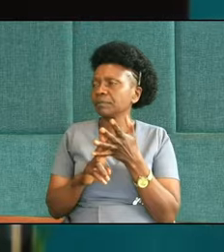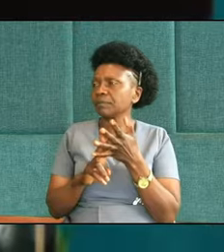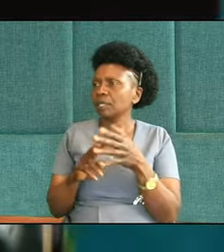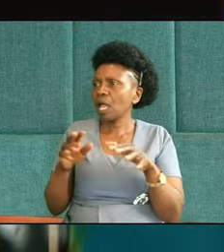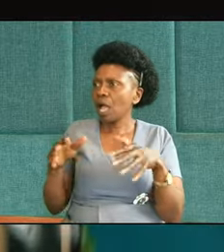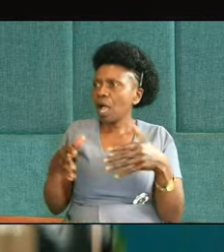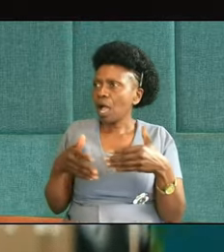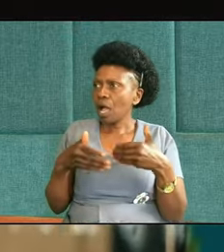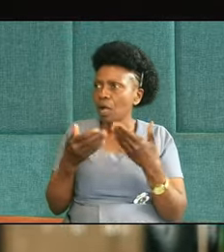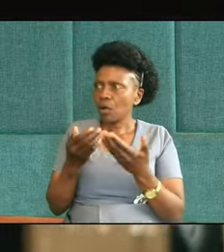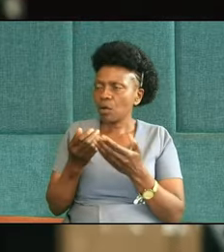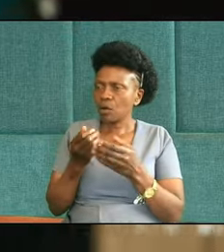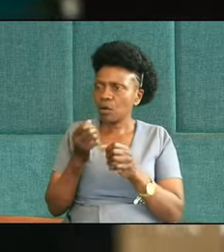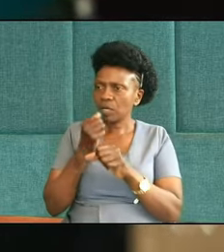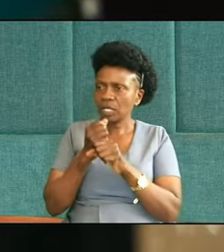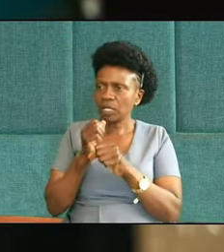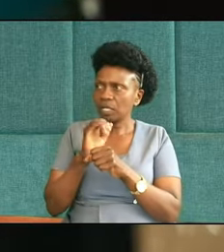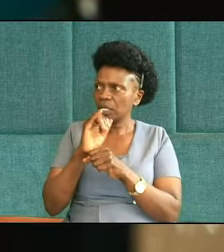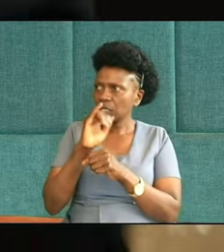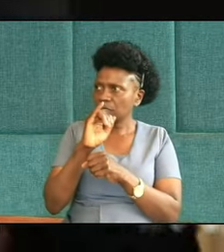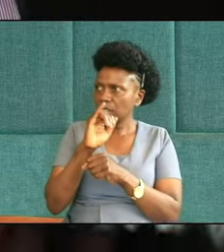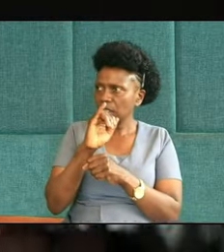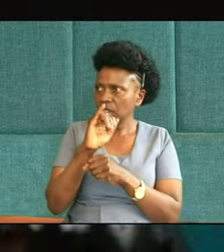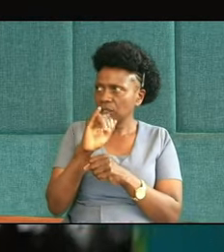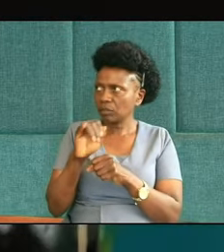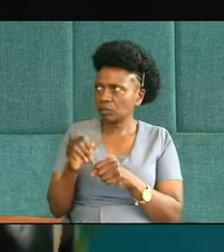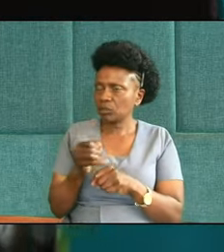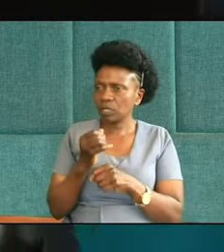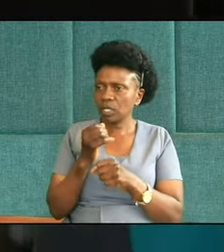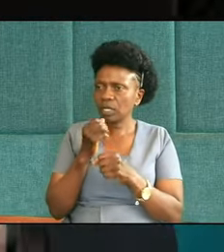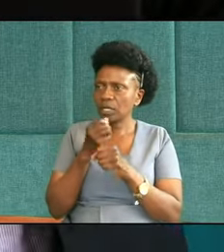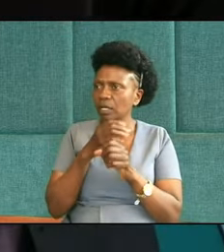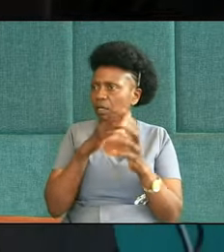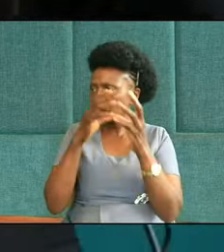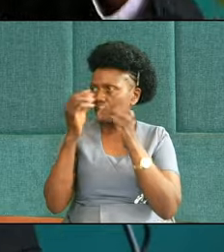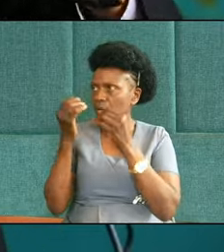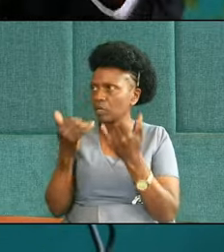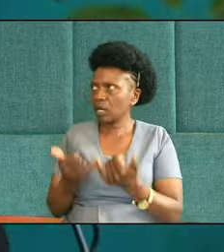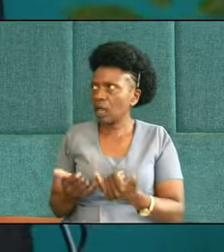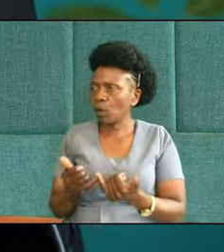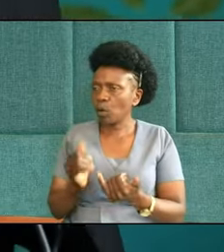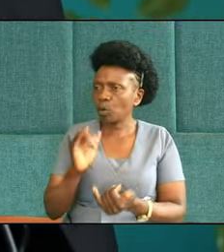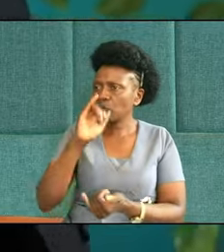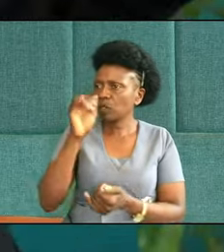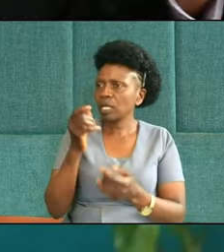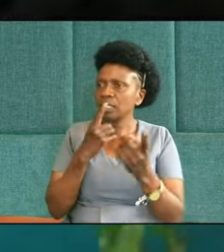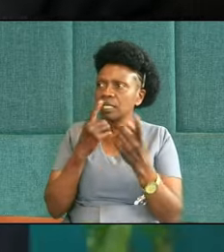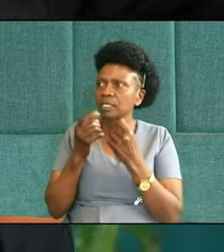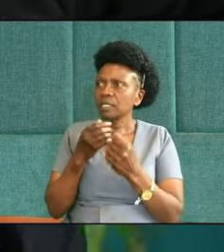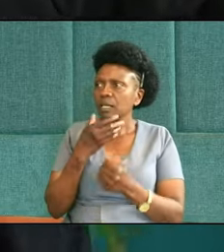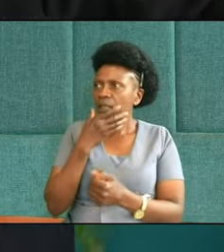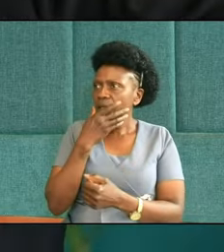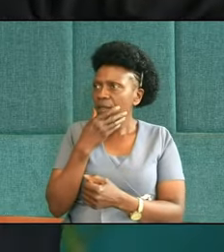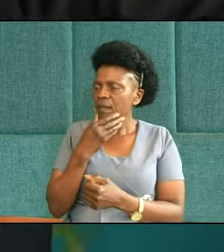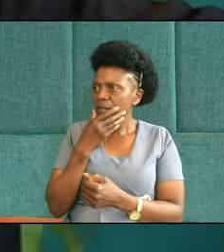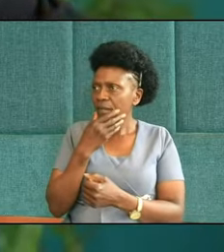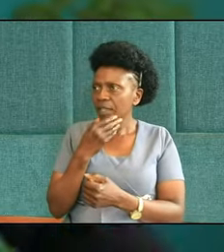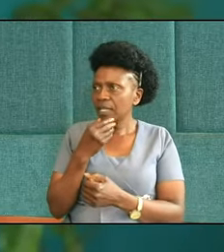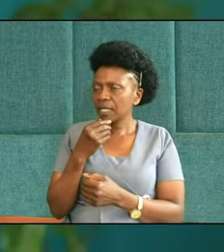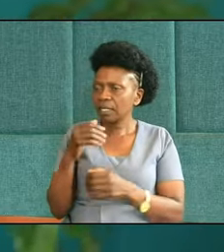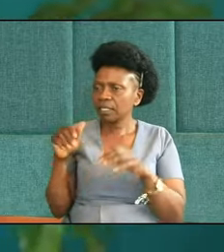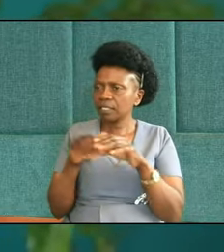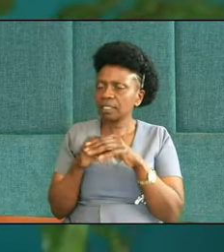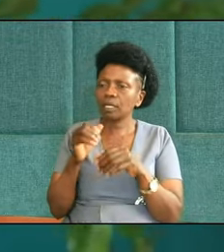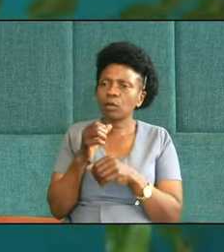how did Judah respond? He tried to get rid of Joseph. Now, Judah says the father is still playing favorites,